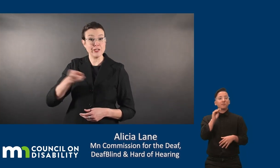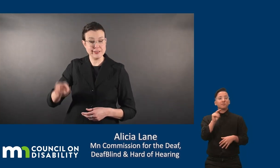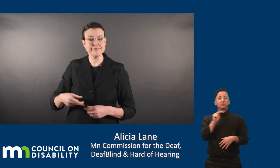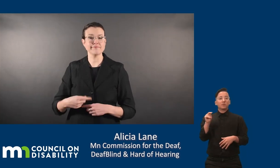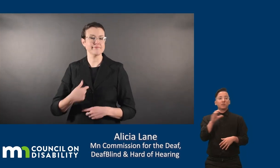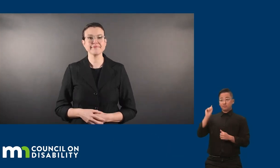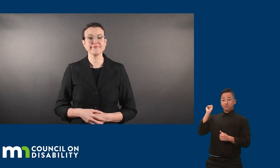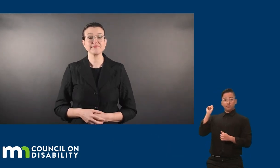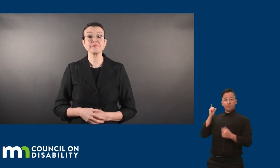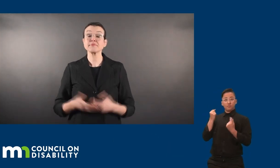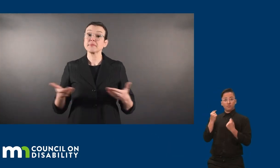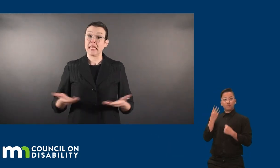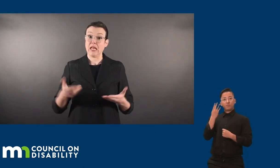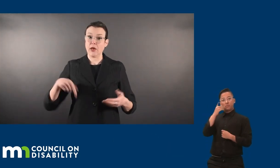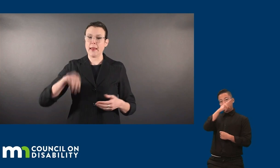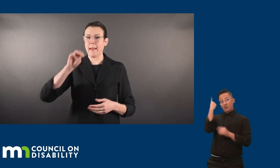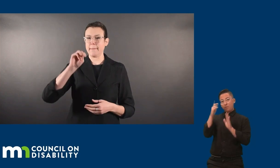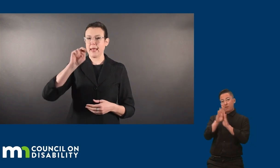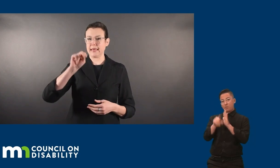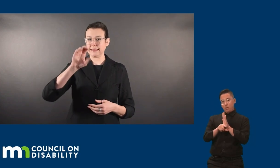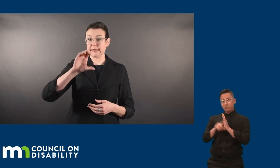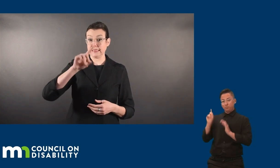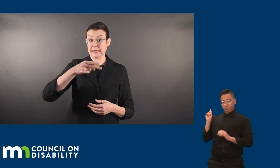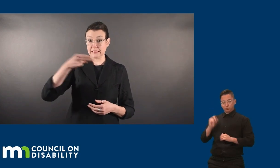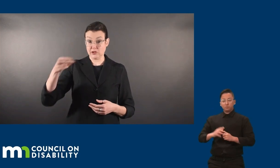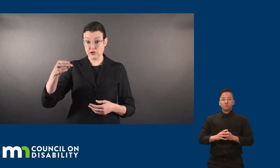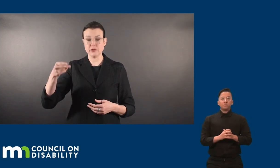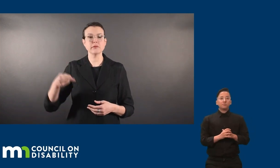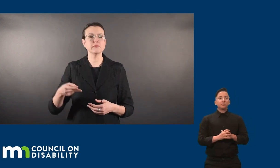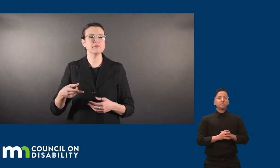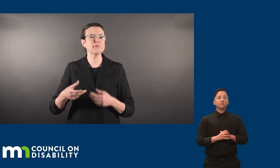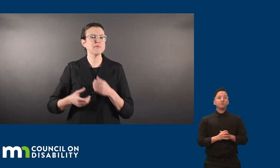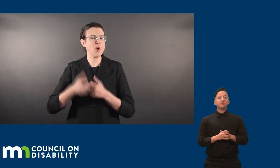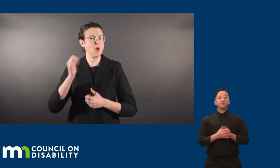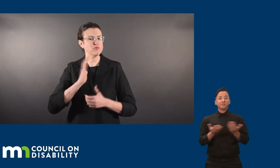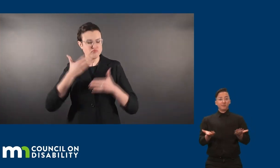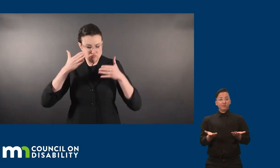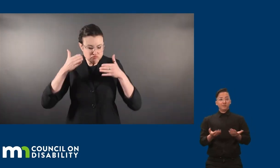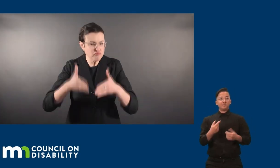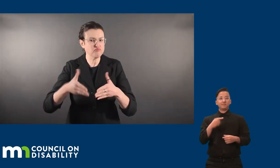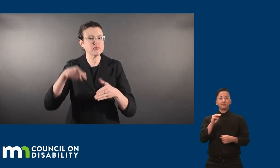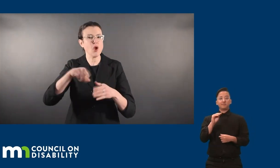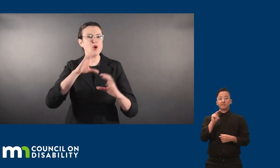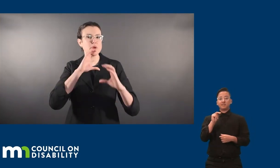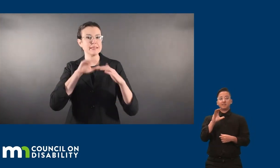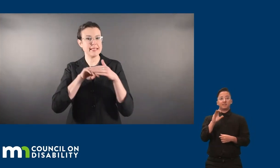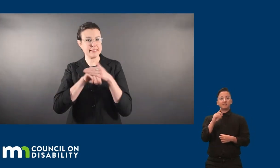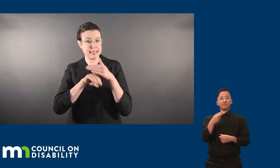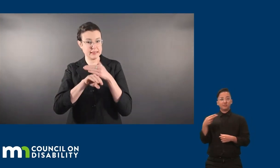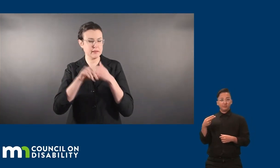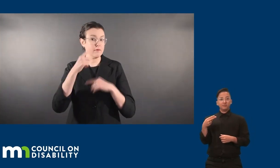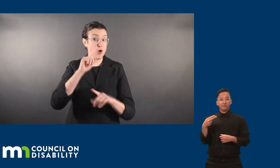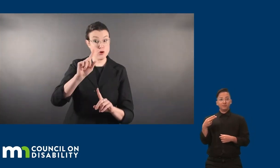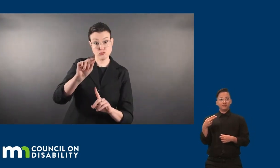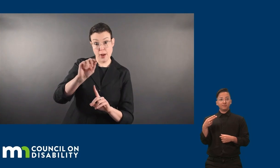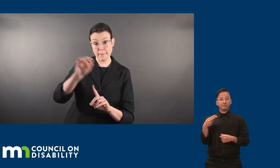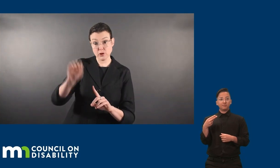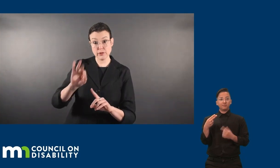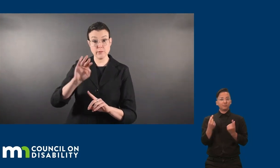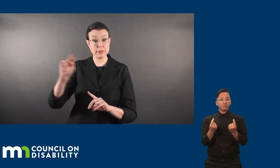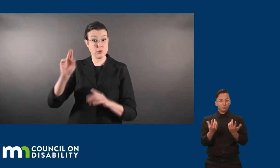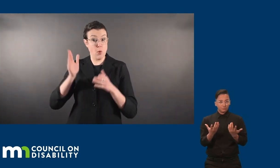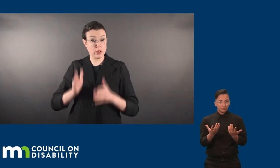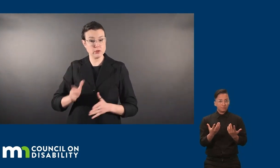Hard of Hearing. Here at MNCDHH, much of our focus is on communication